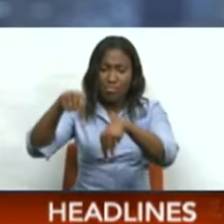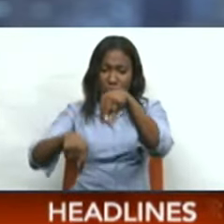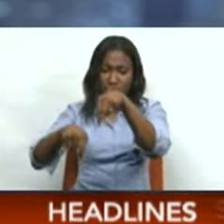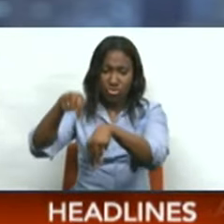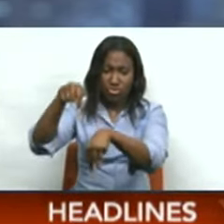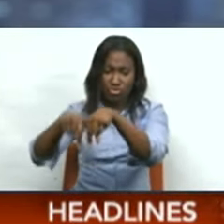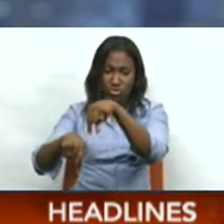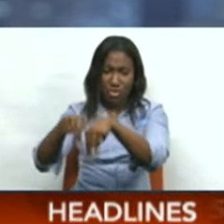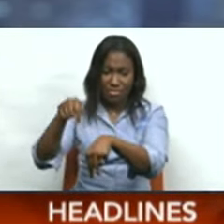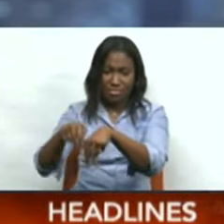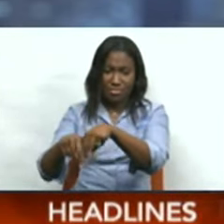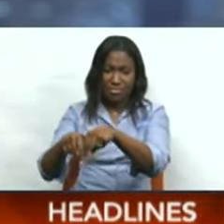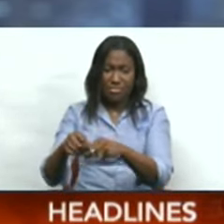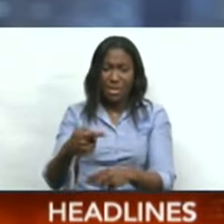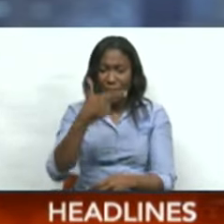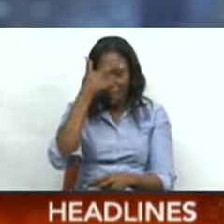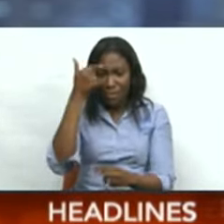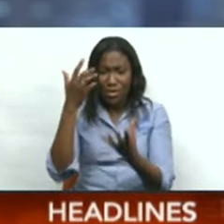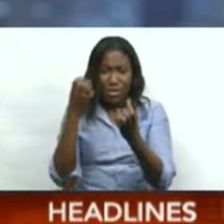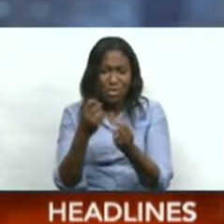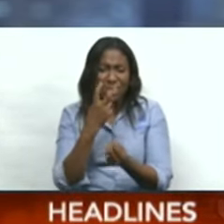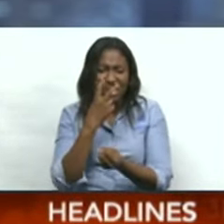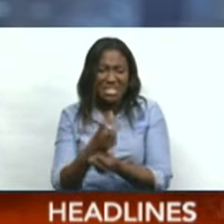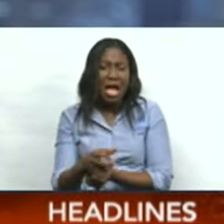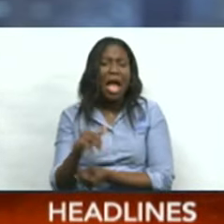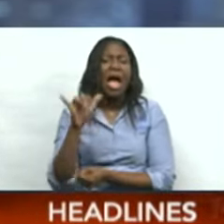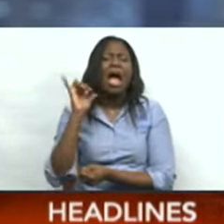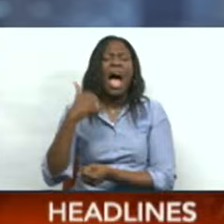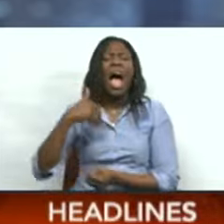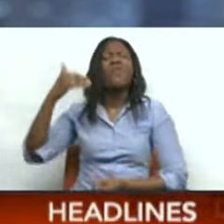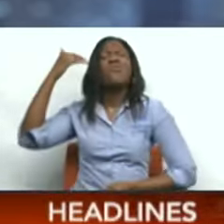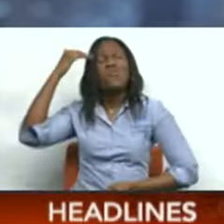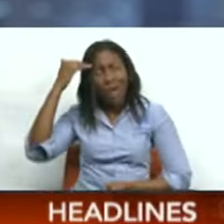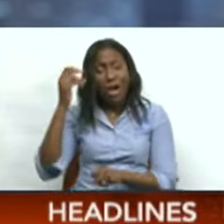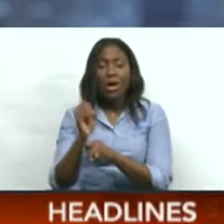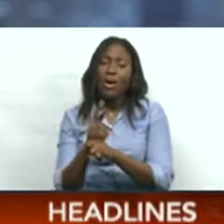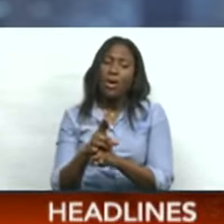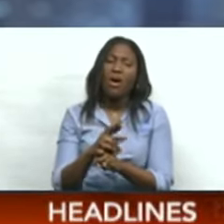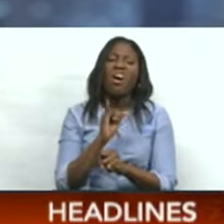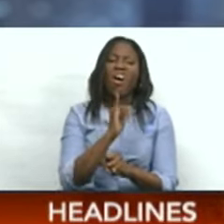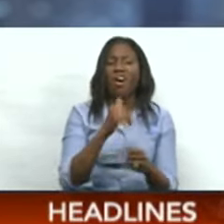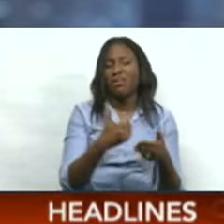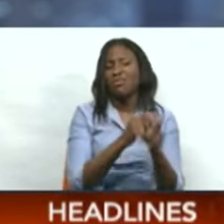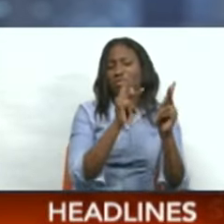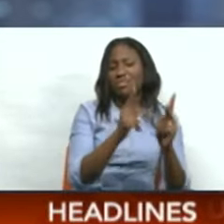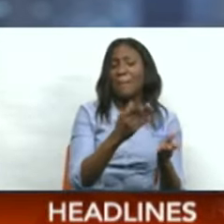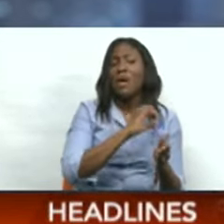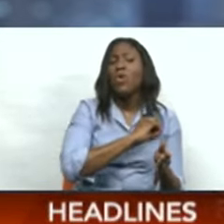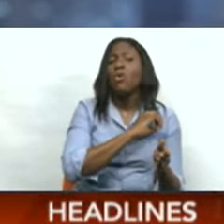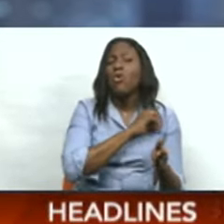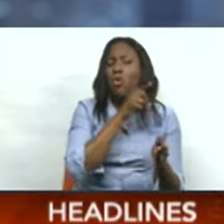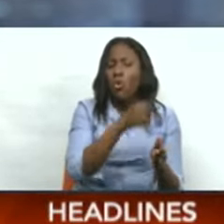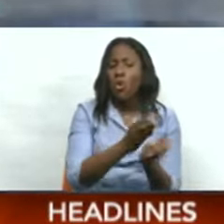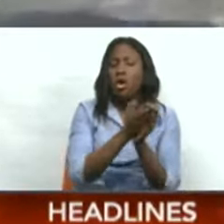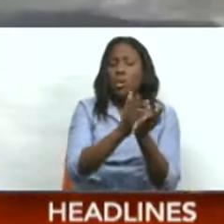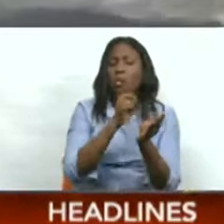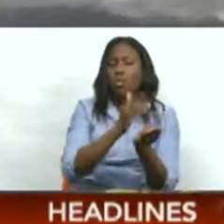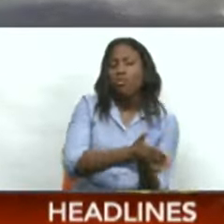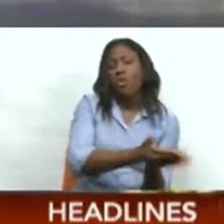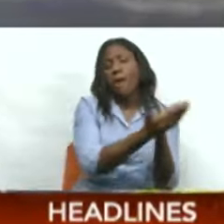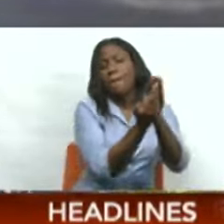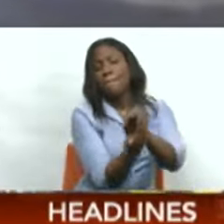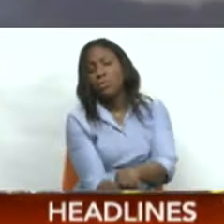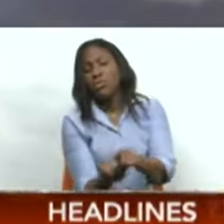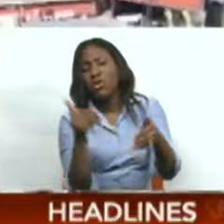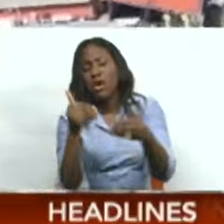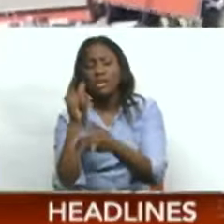to either confirm or trash his suspicion that the individual may be the owner of the vessel involved in the